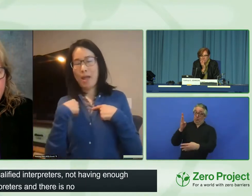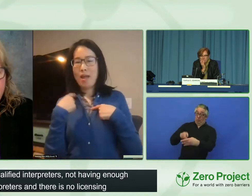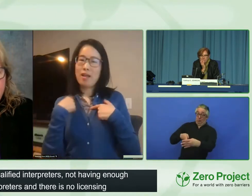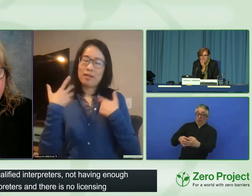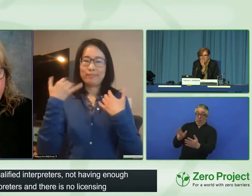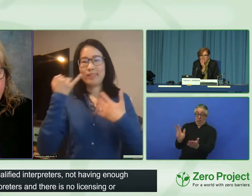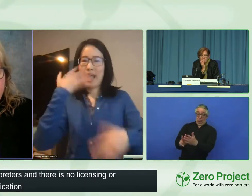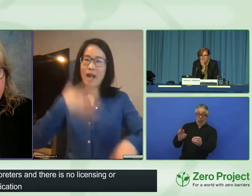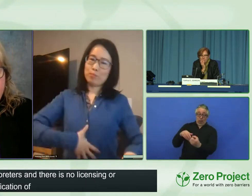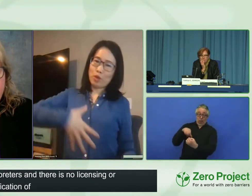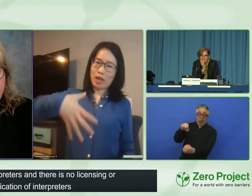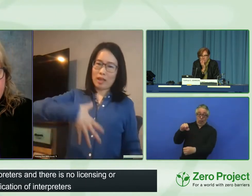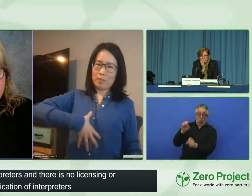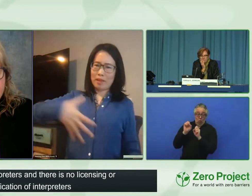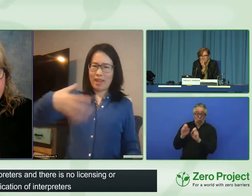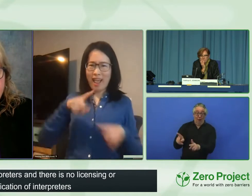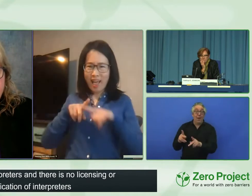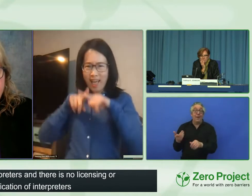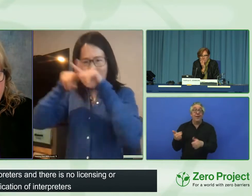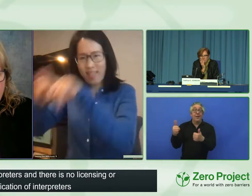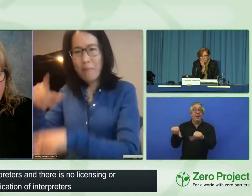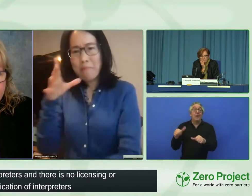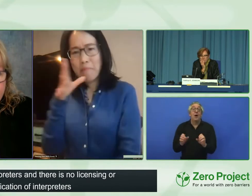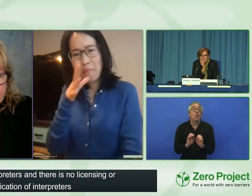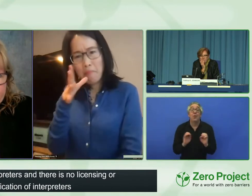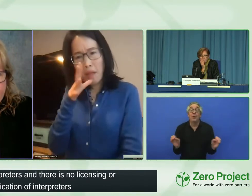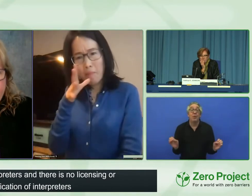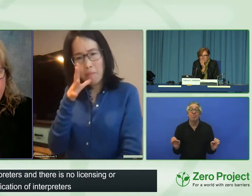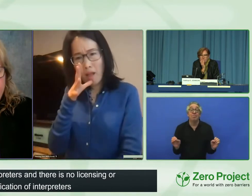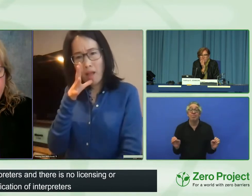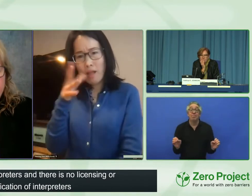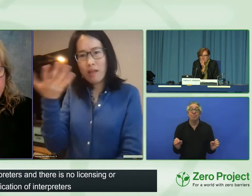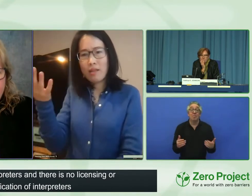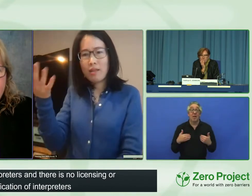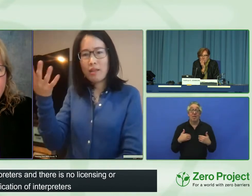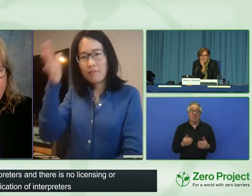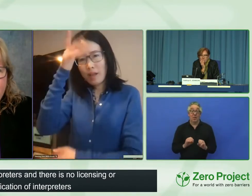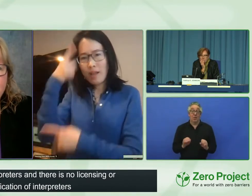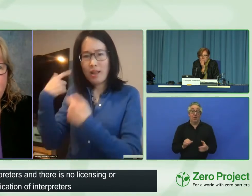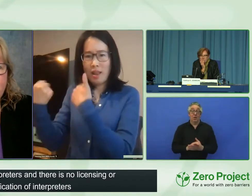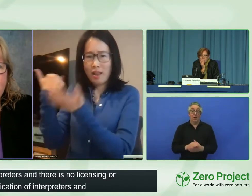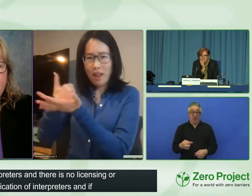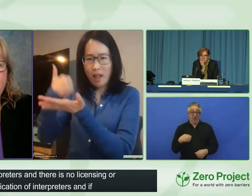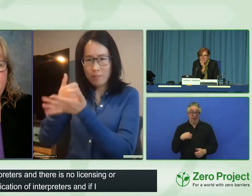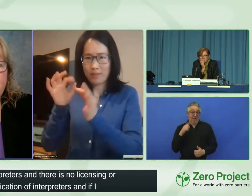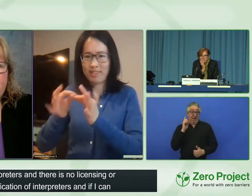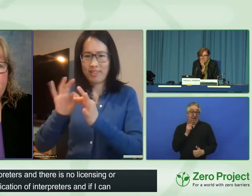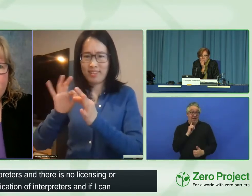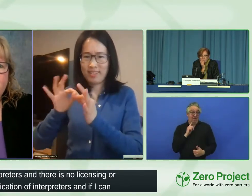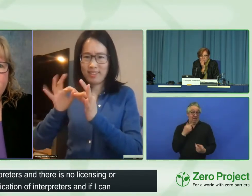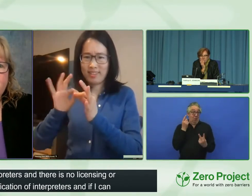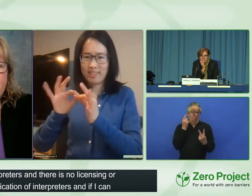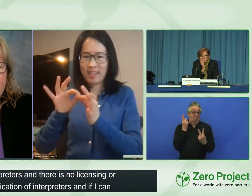And if I, as a deaf woman was pregnant and